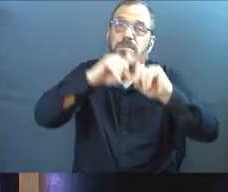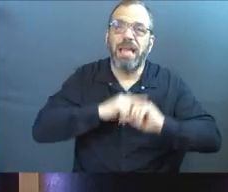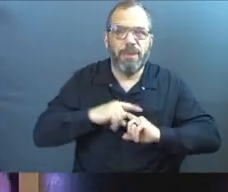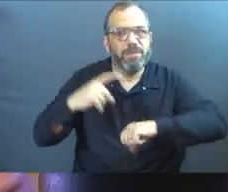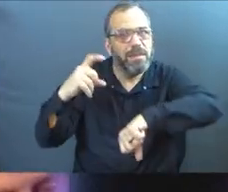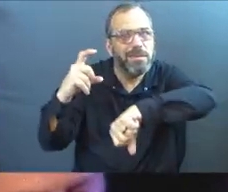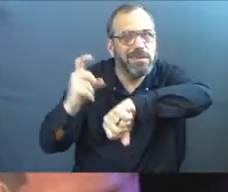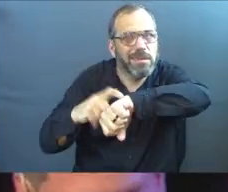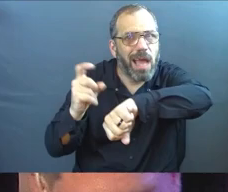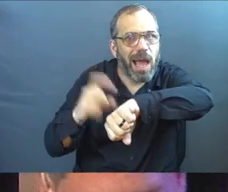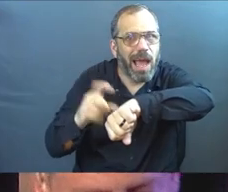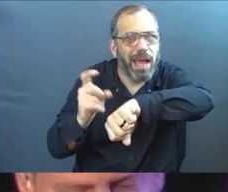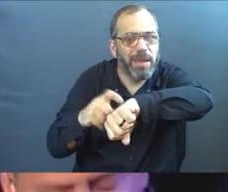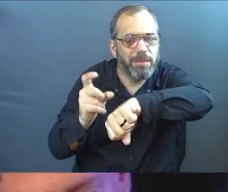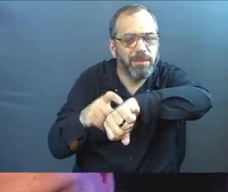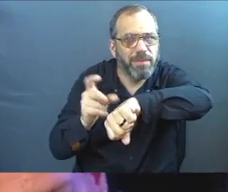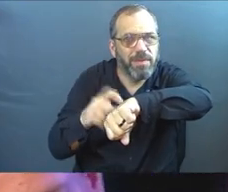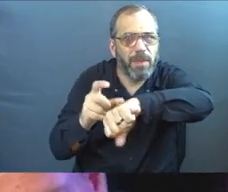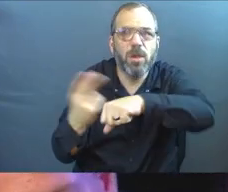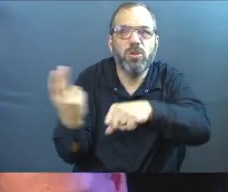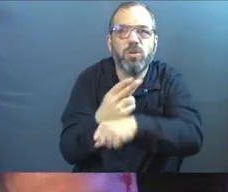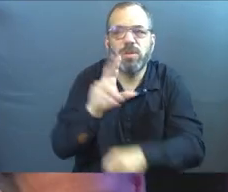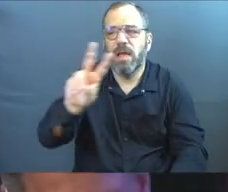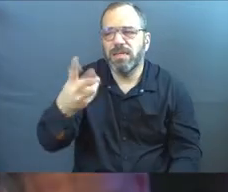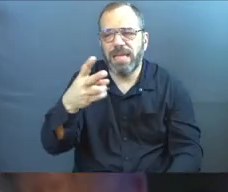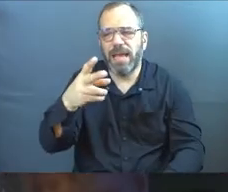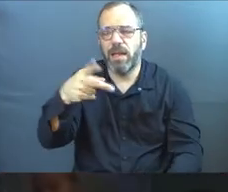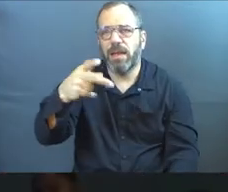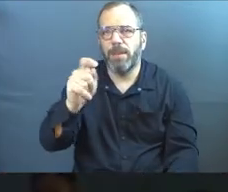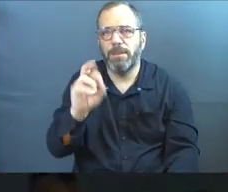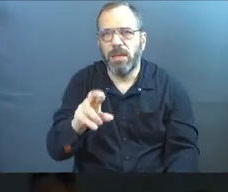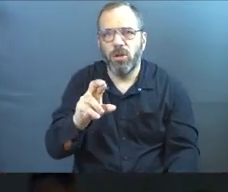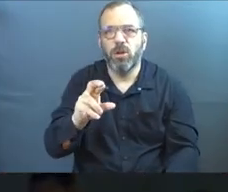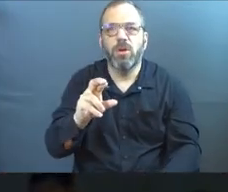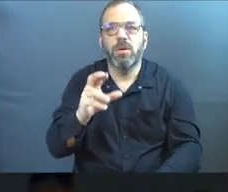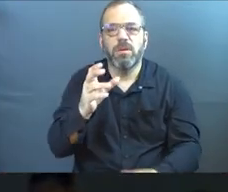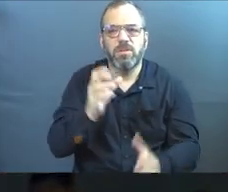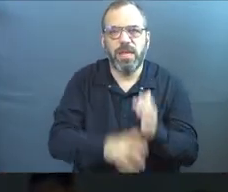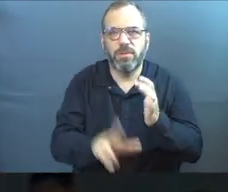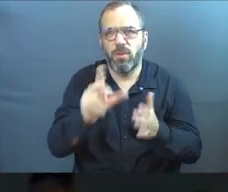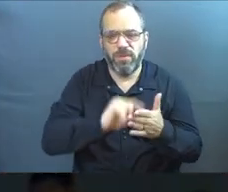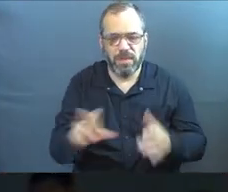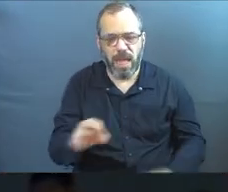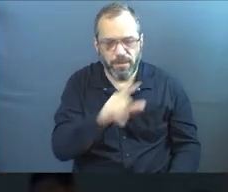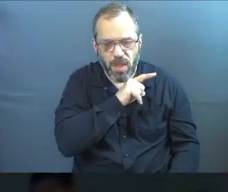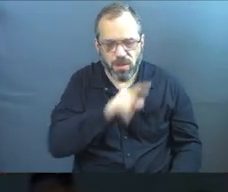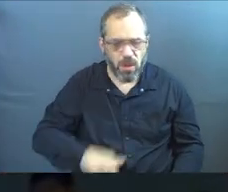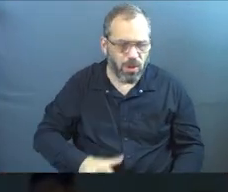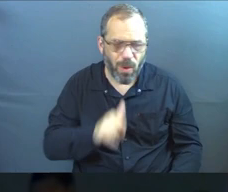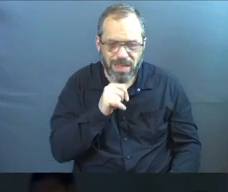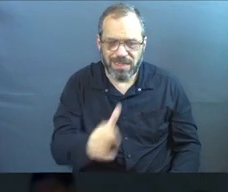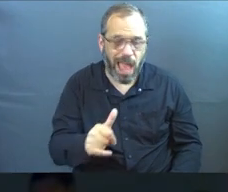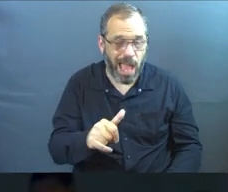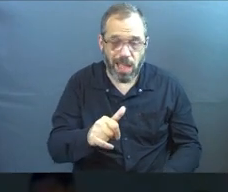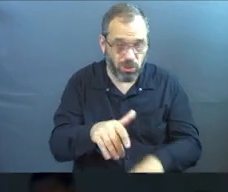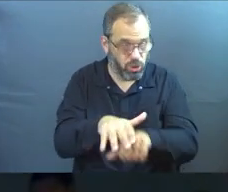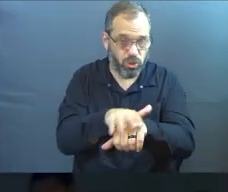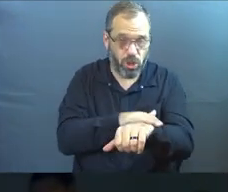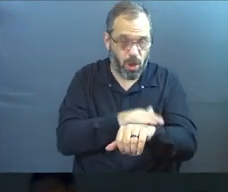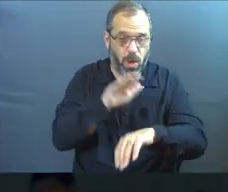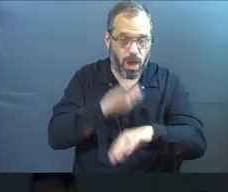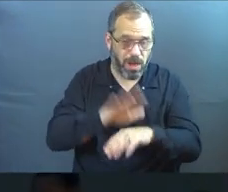And we need to use that time. This is 2 Peter 3, verse 9, says it again. Said the Lord isn't really being slow